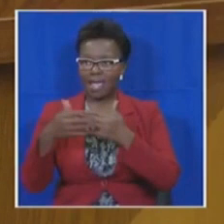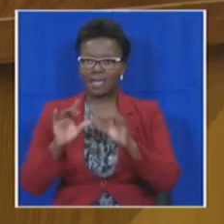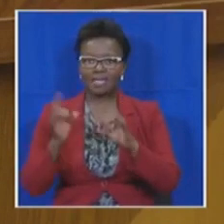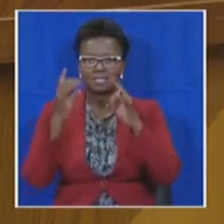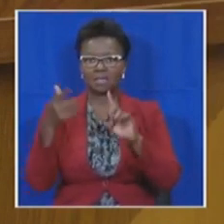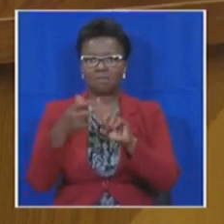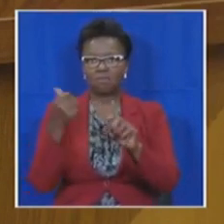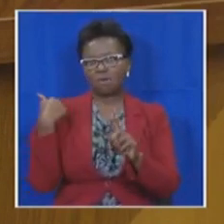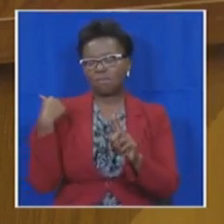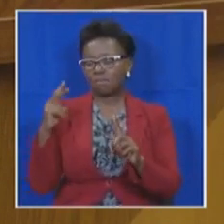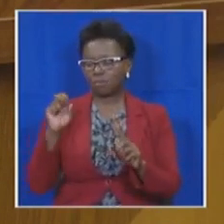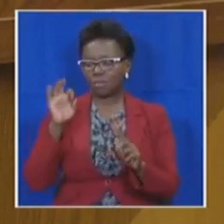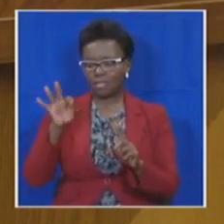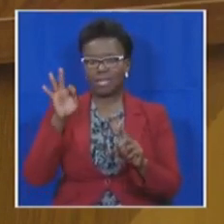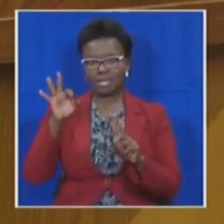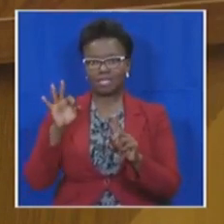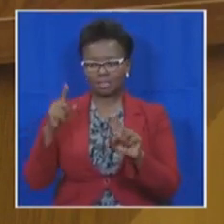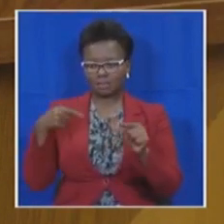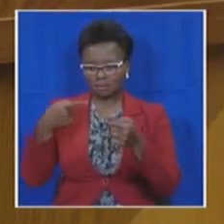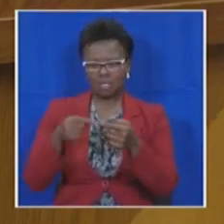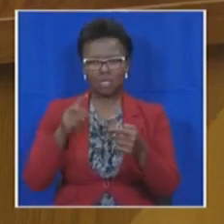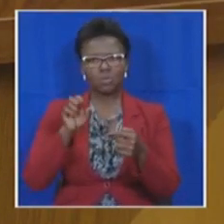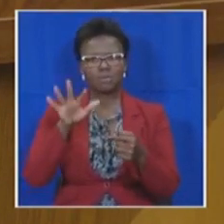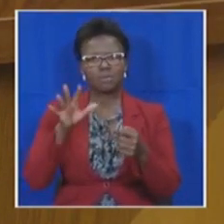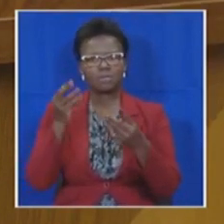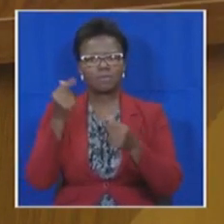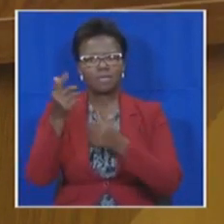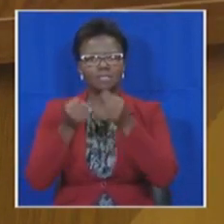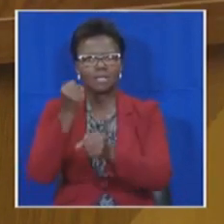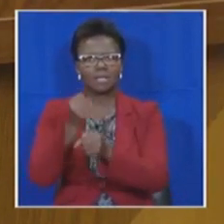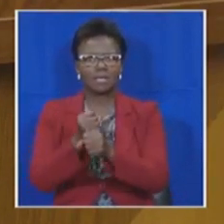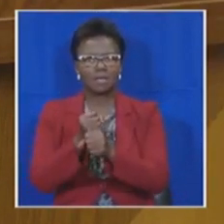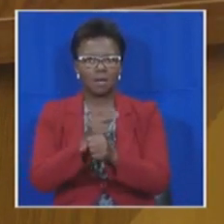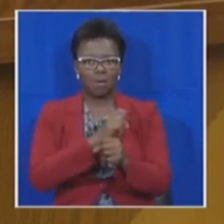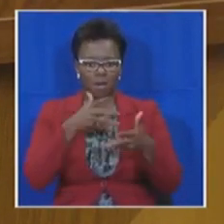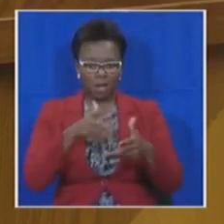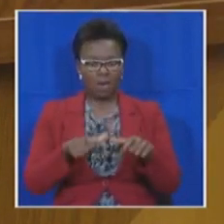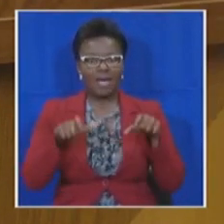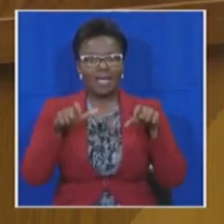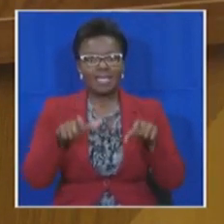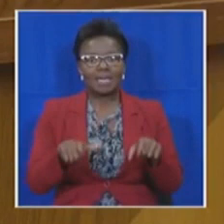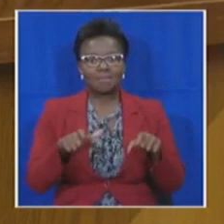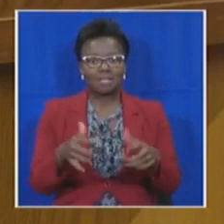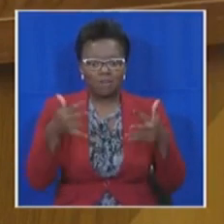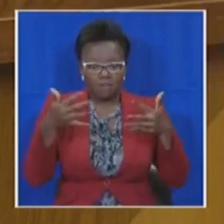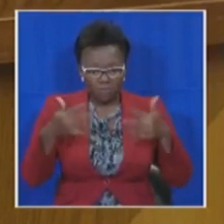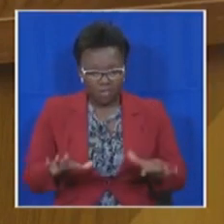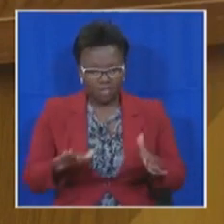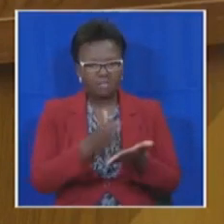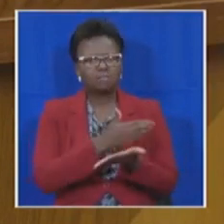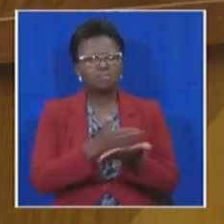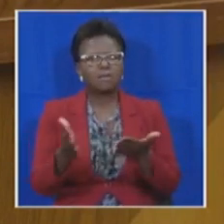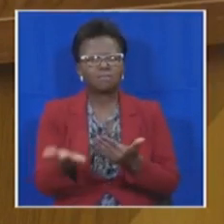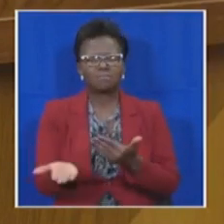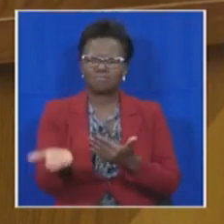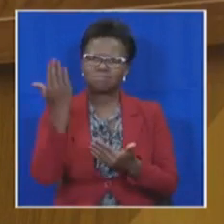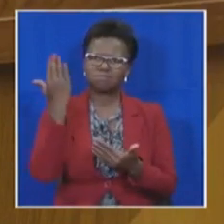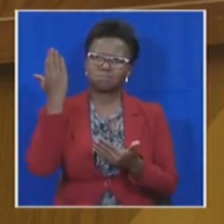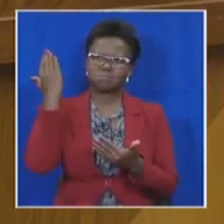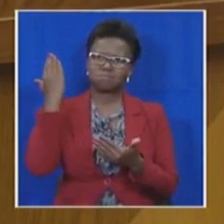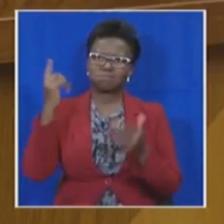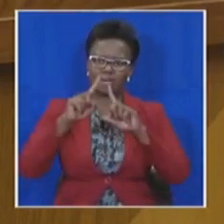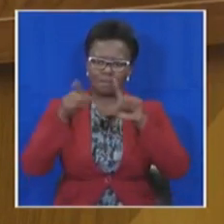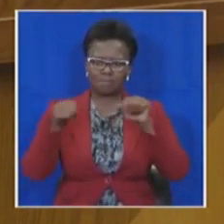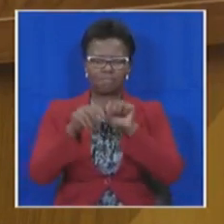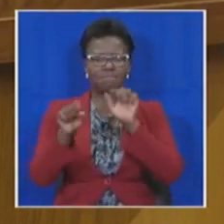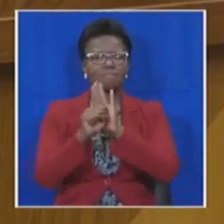2013 financial year and the 2015 financial years. And this is why Cape Town has eradicated the backlog of historic title